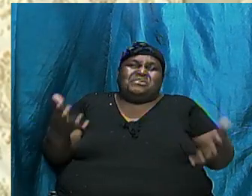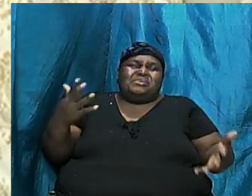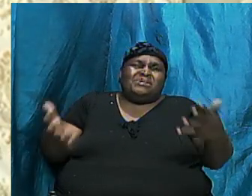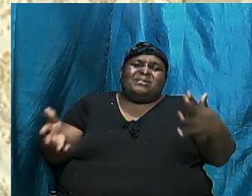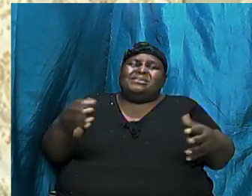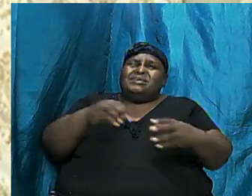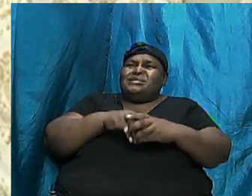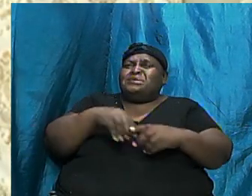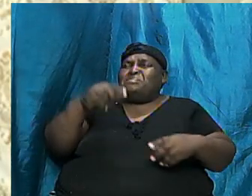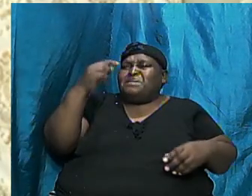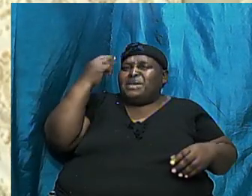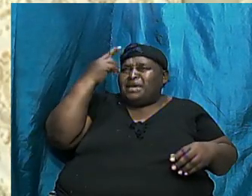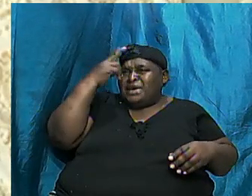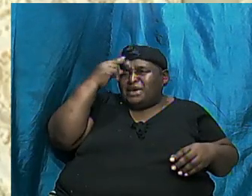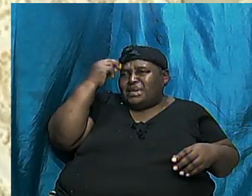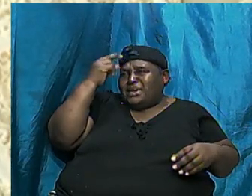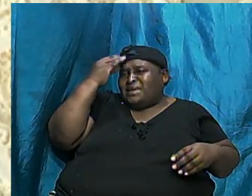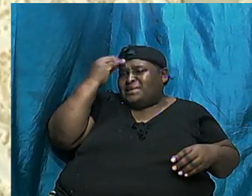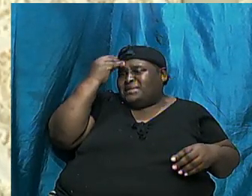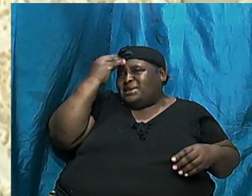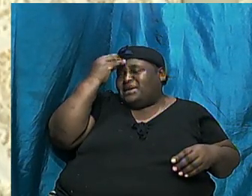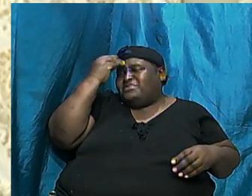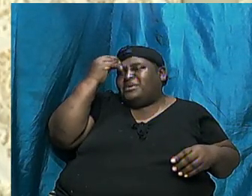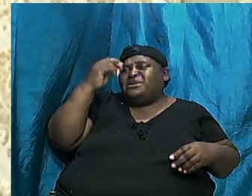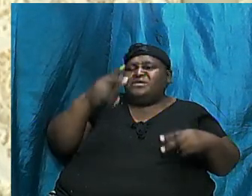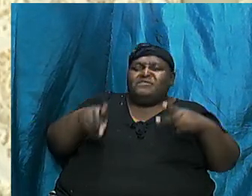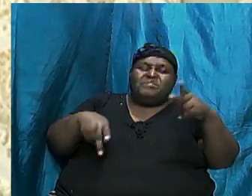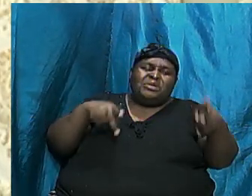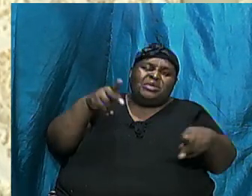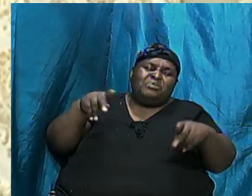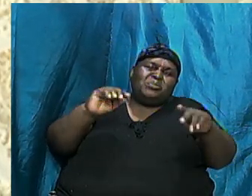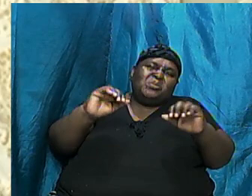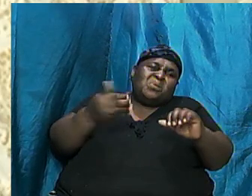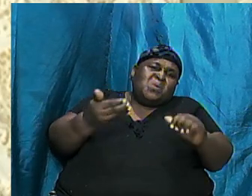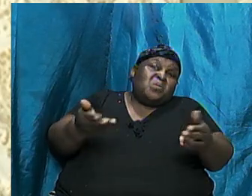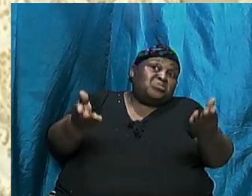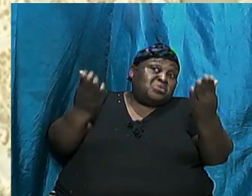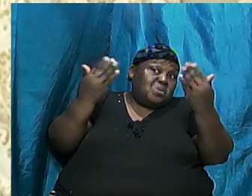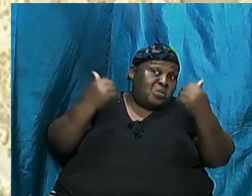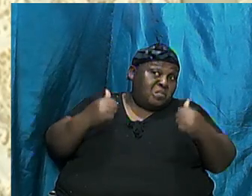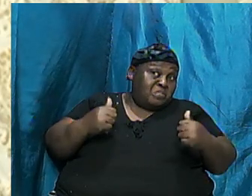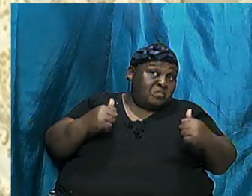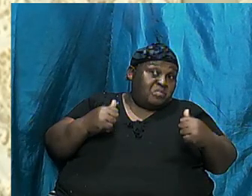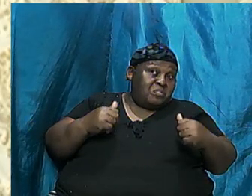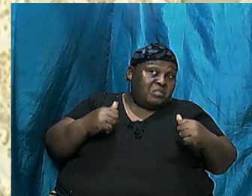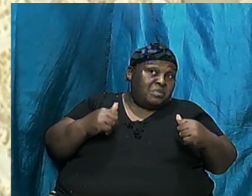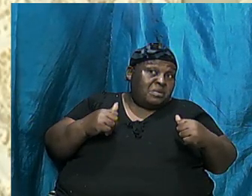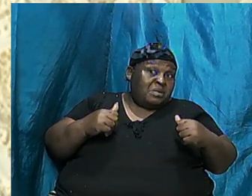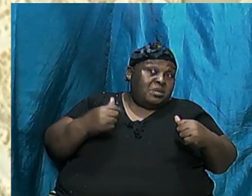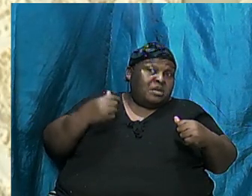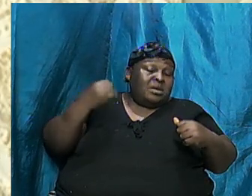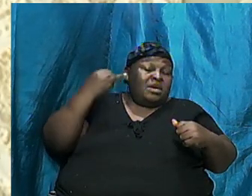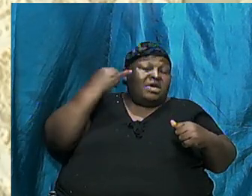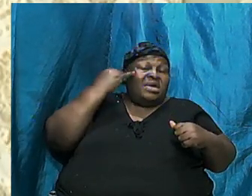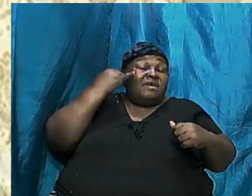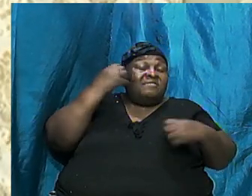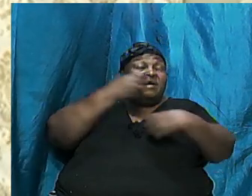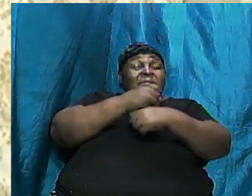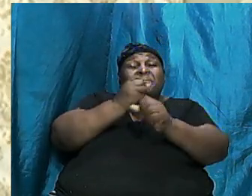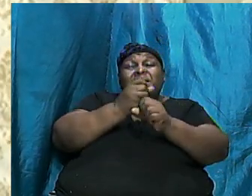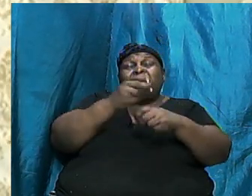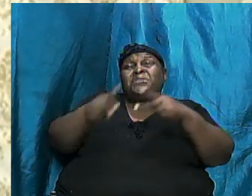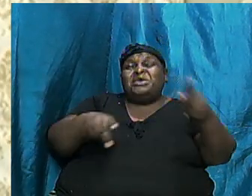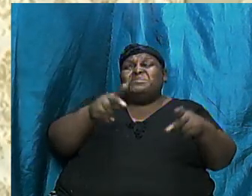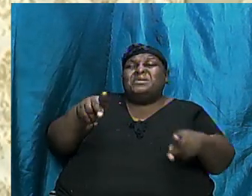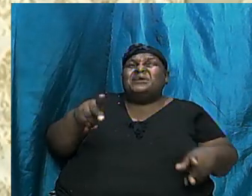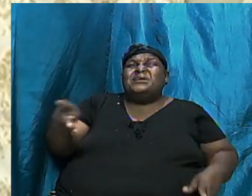people the origins and how it came if we can cause people to think twice about how